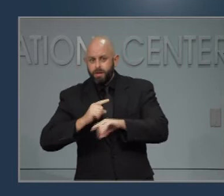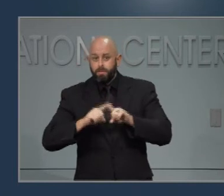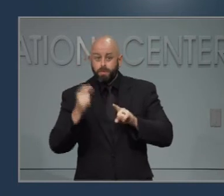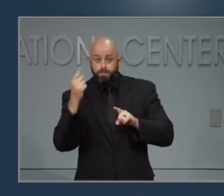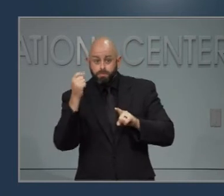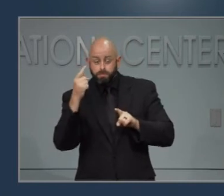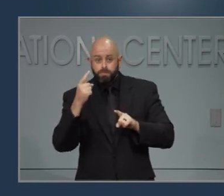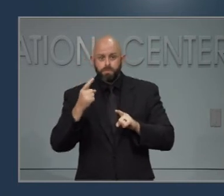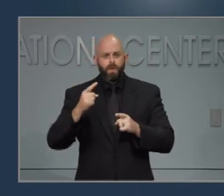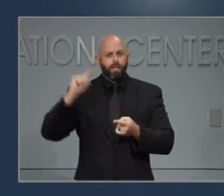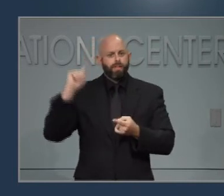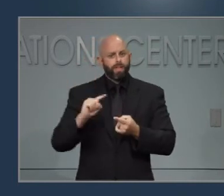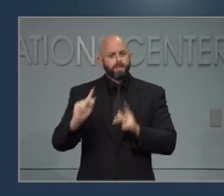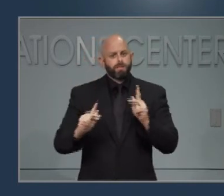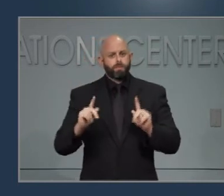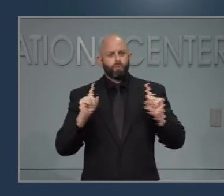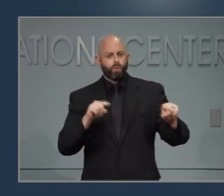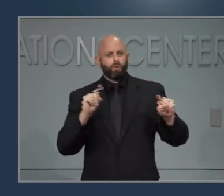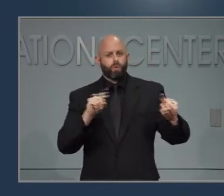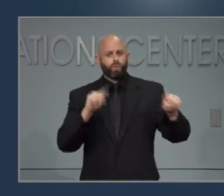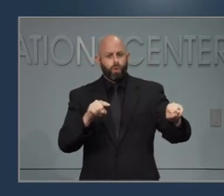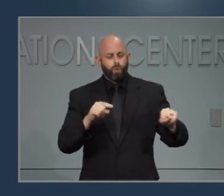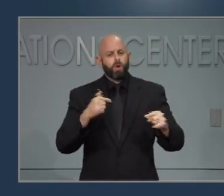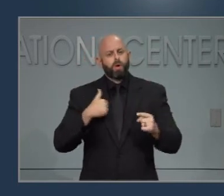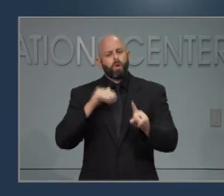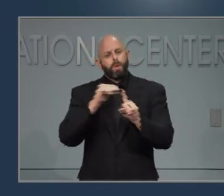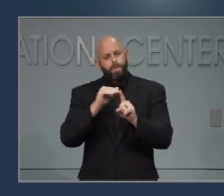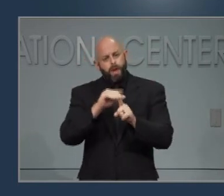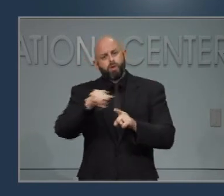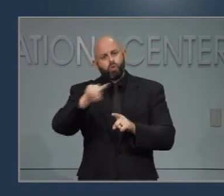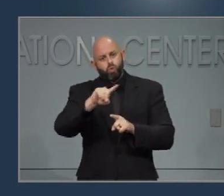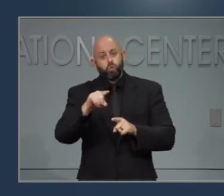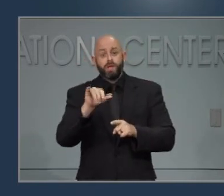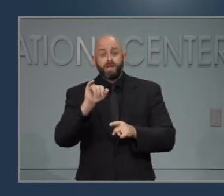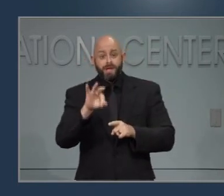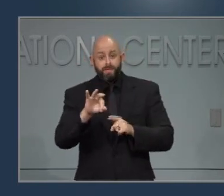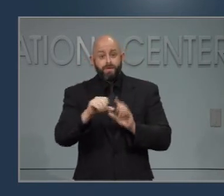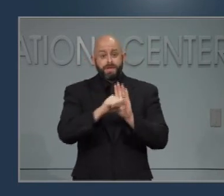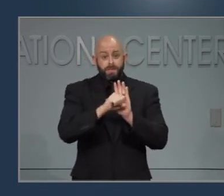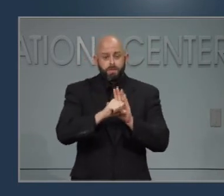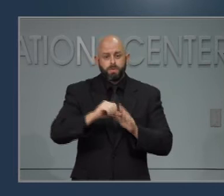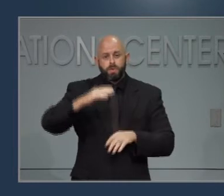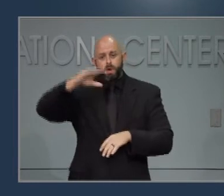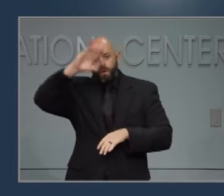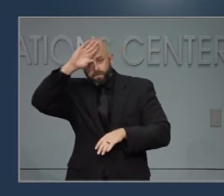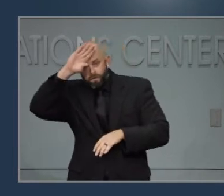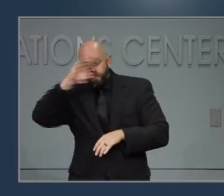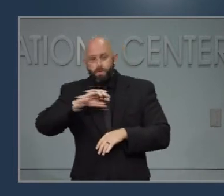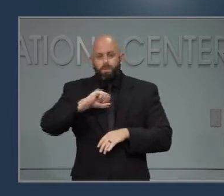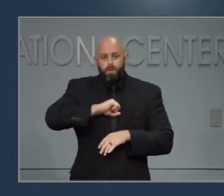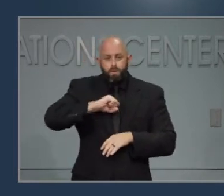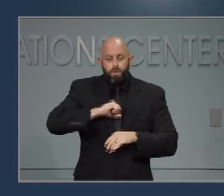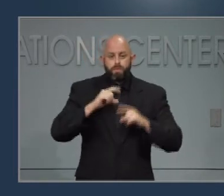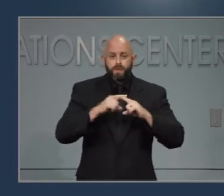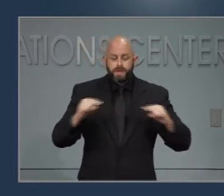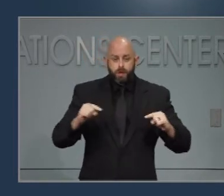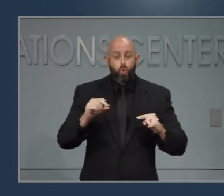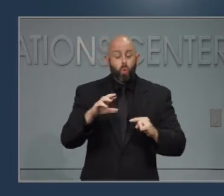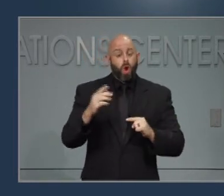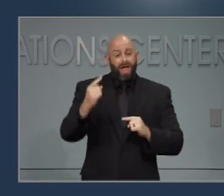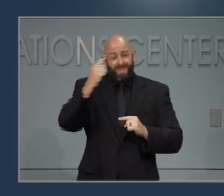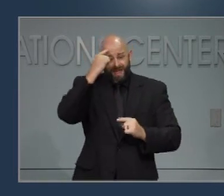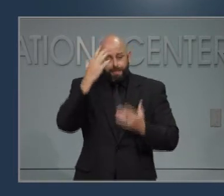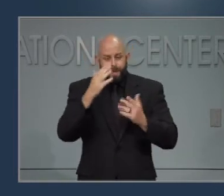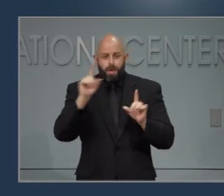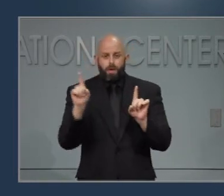people are getting tested. So I want to remind folks that anyone who has symptoms or has or thinks they may have been exposed